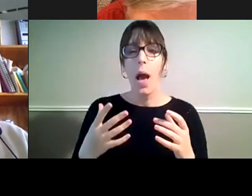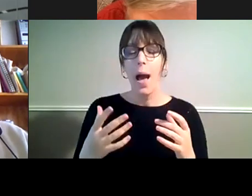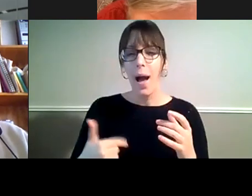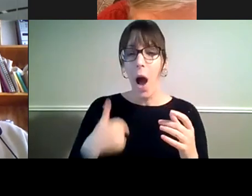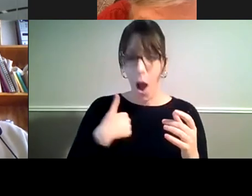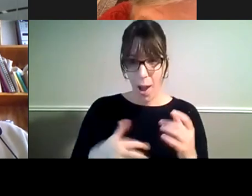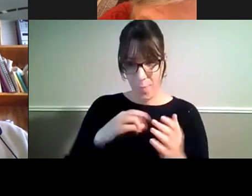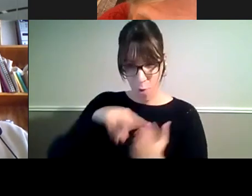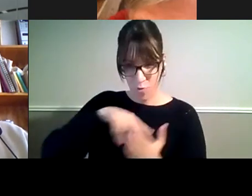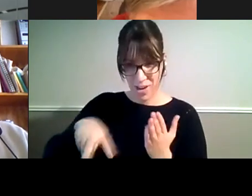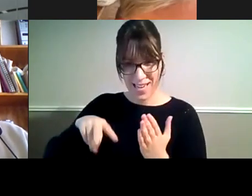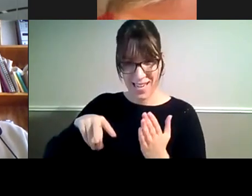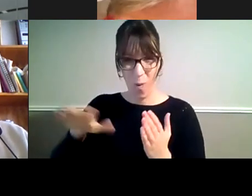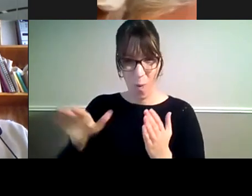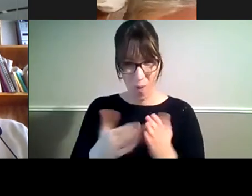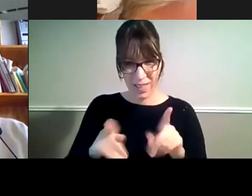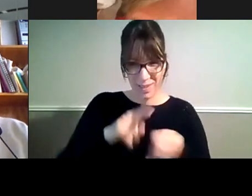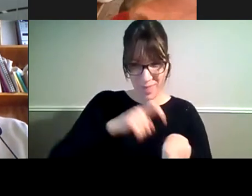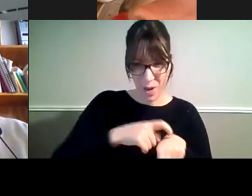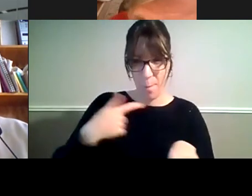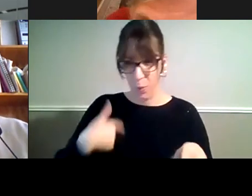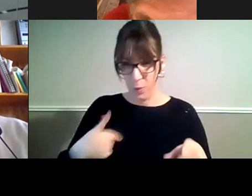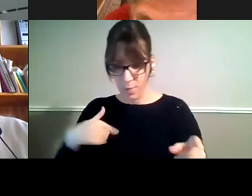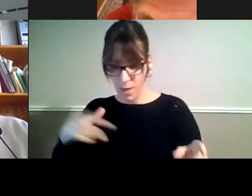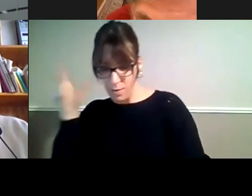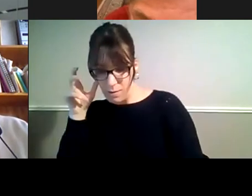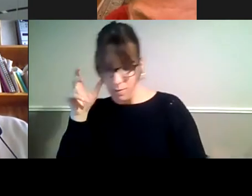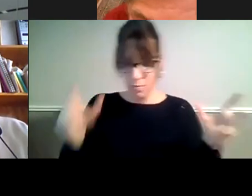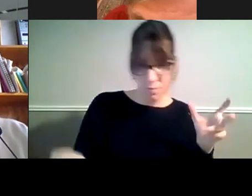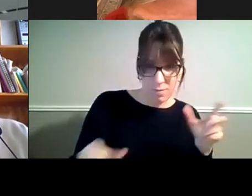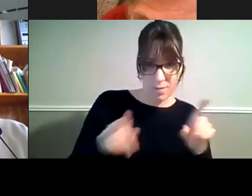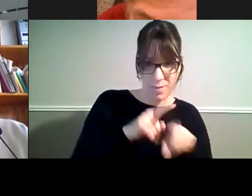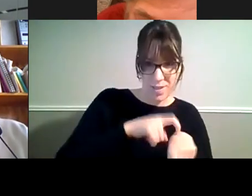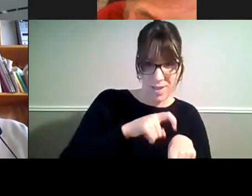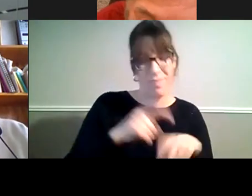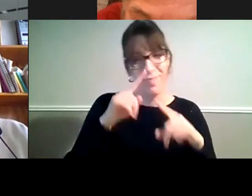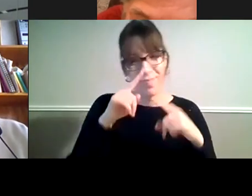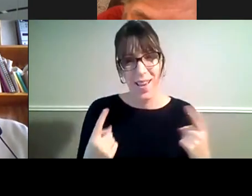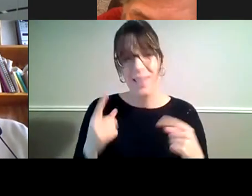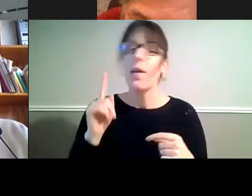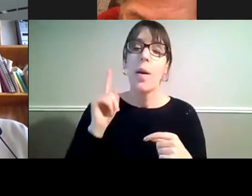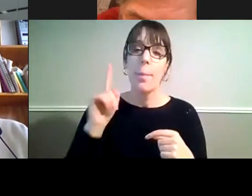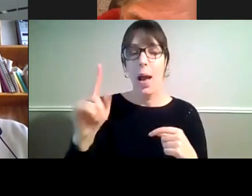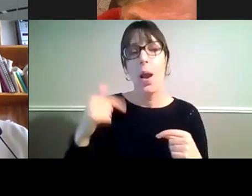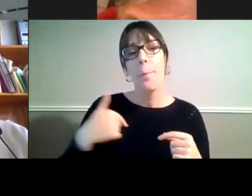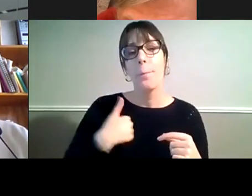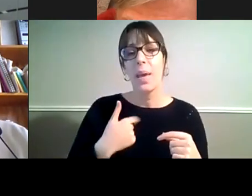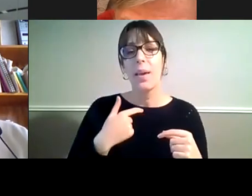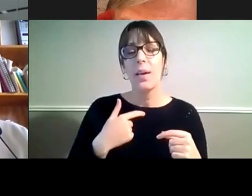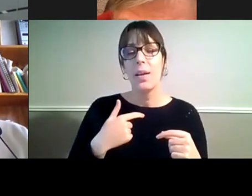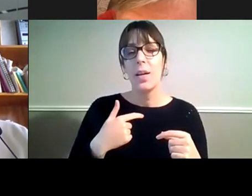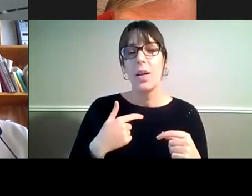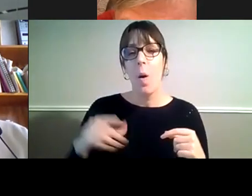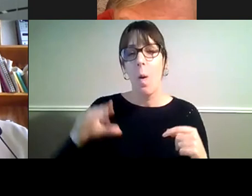once. I'm not good at that sort of multitasking so I've turned the voice off on the chat, but that shouldn't stop you